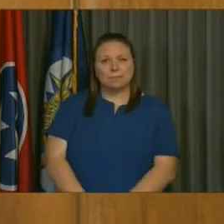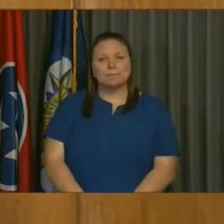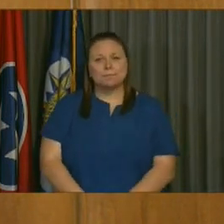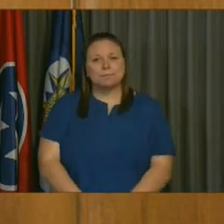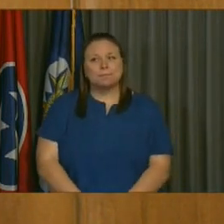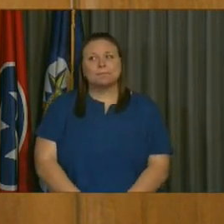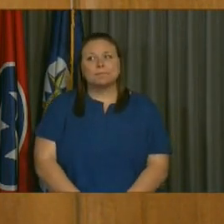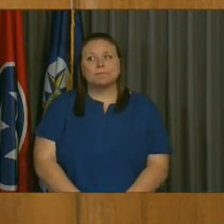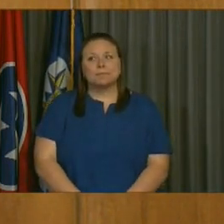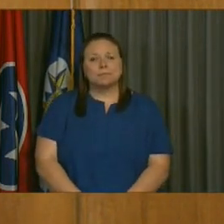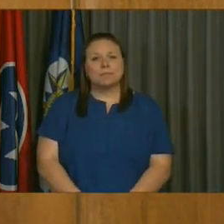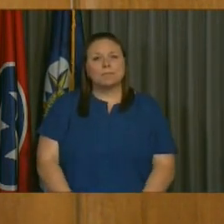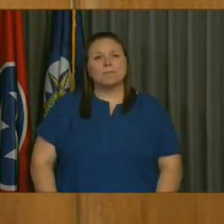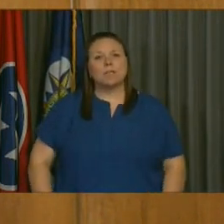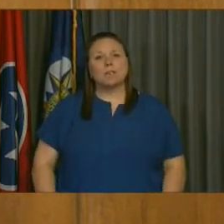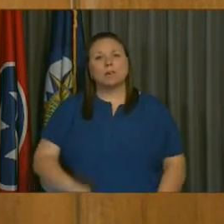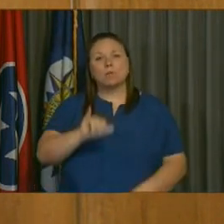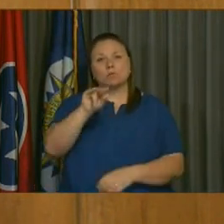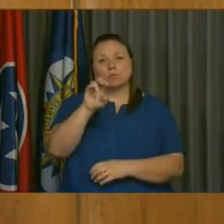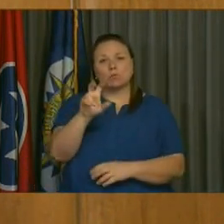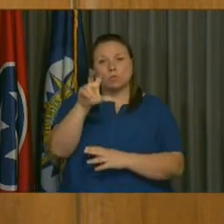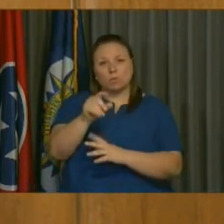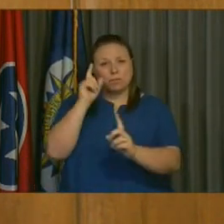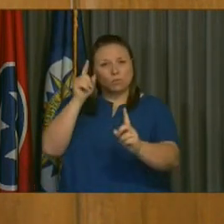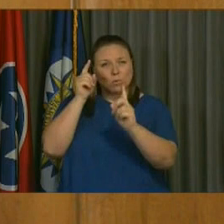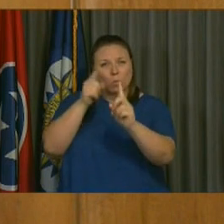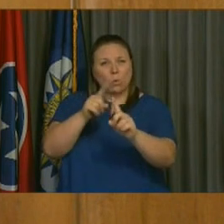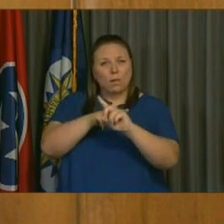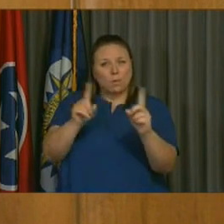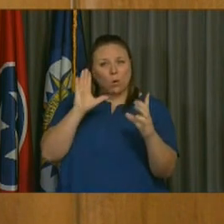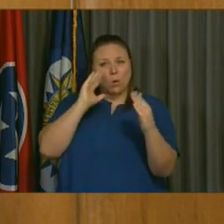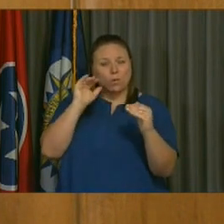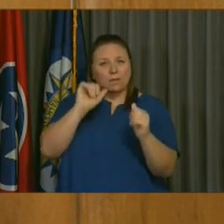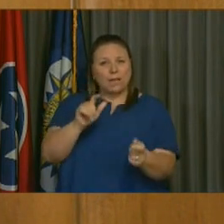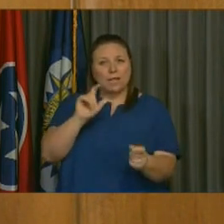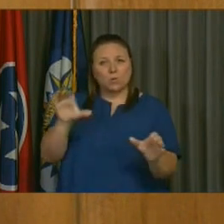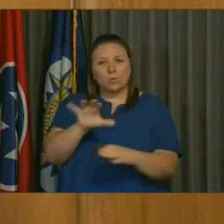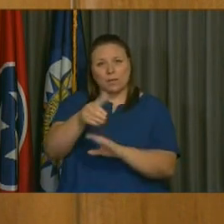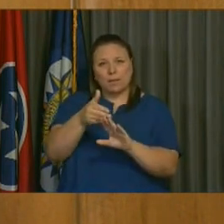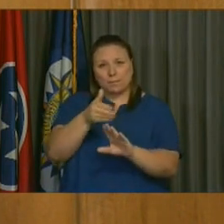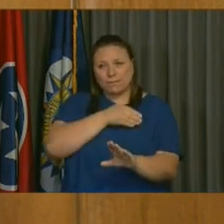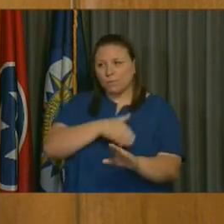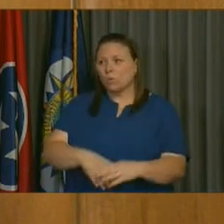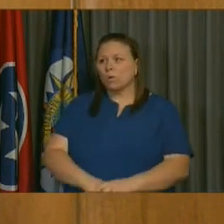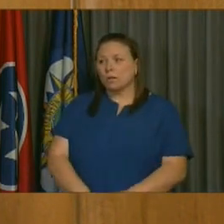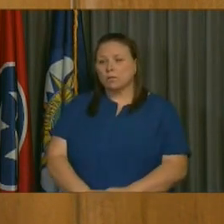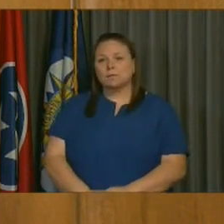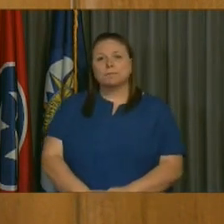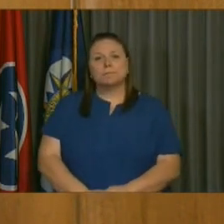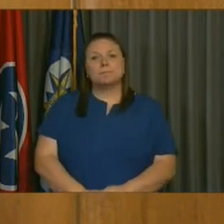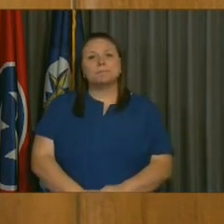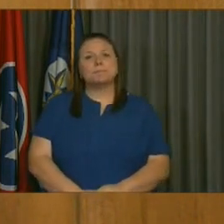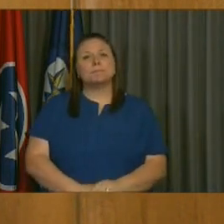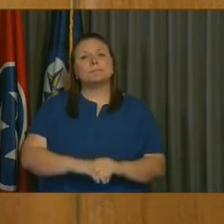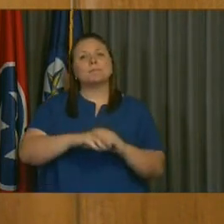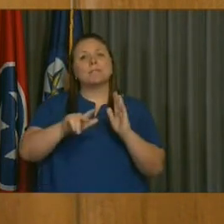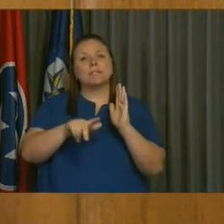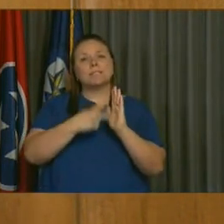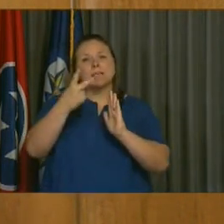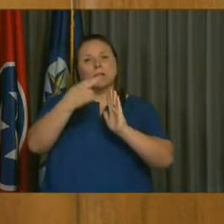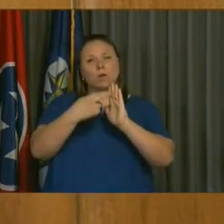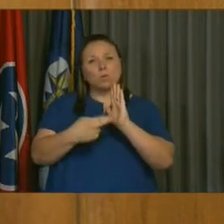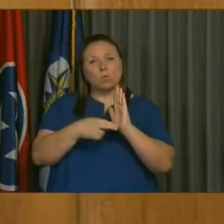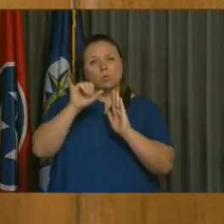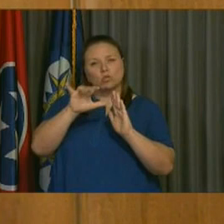so June 30th is the target, but hopefully we'll able to, to get something done before that. The second guideline, the budget should be